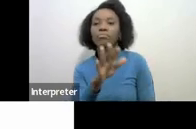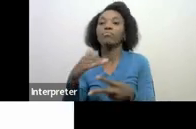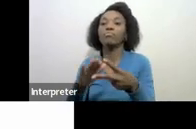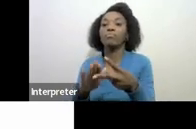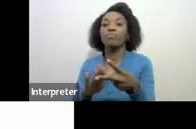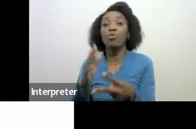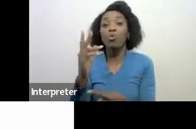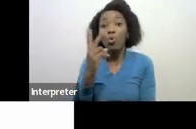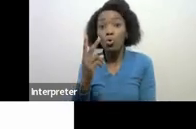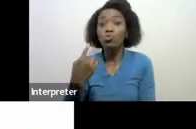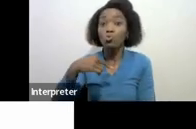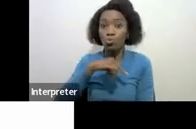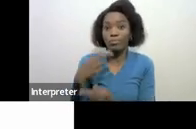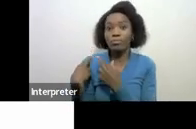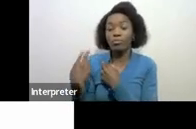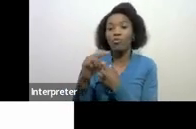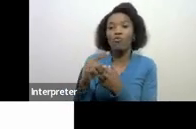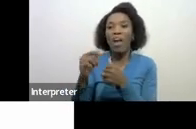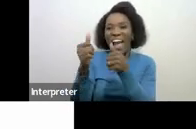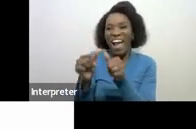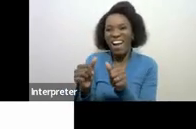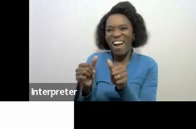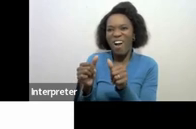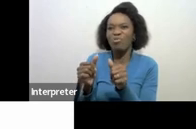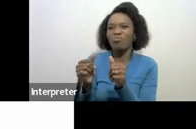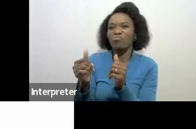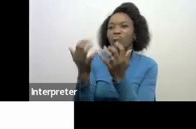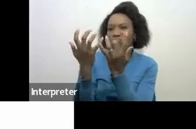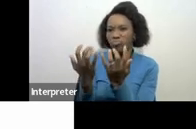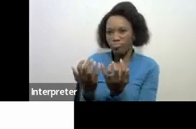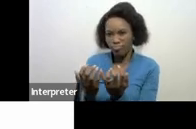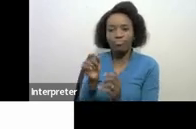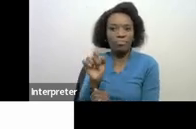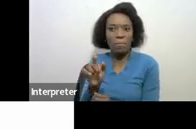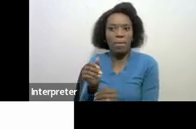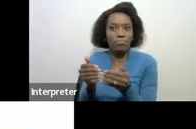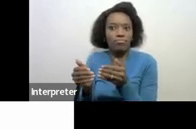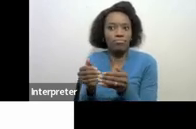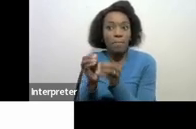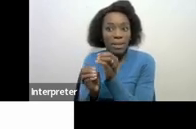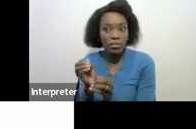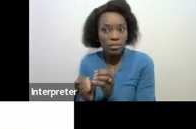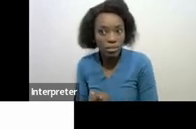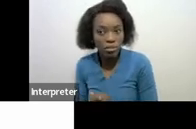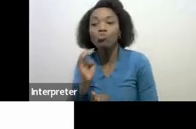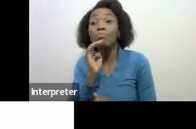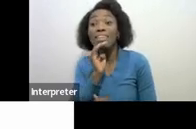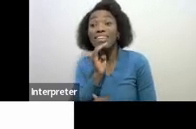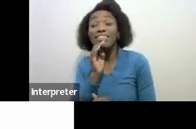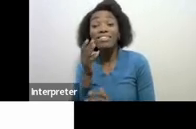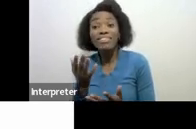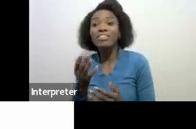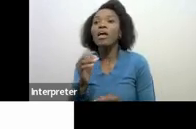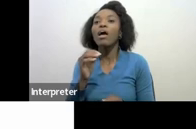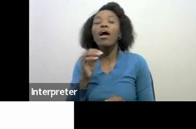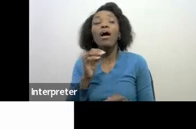SARS and we have an obligation to collect only the amounts that are due nothing less